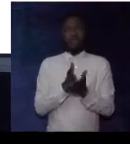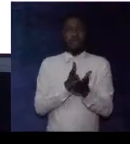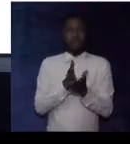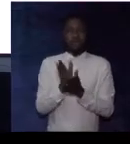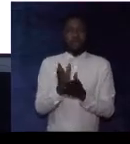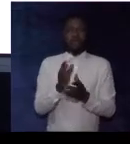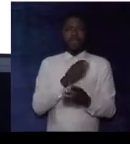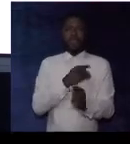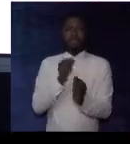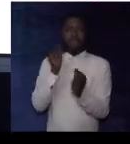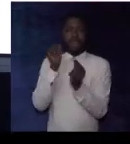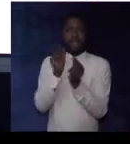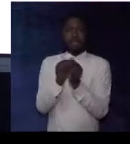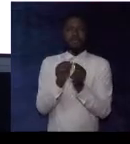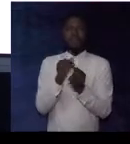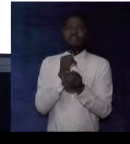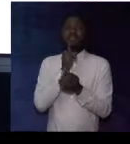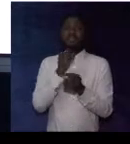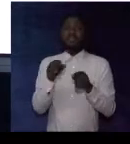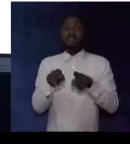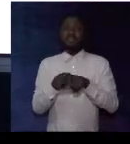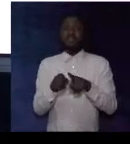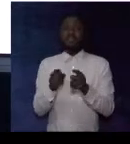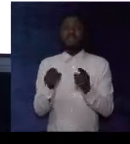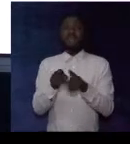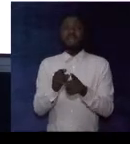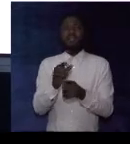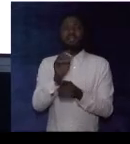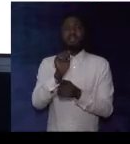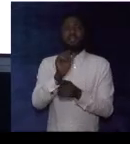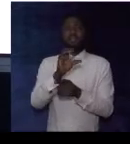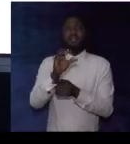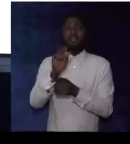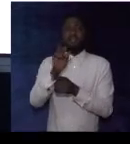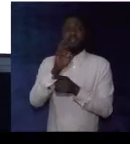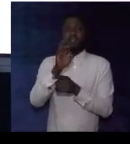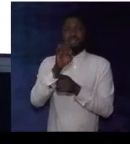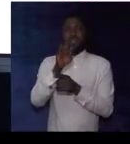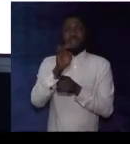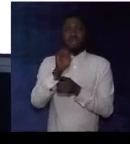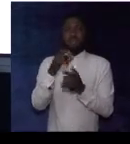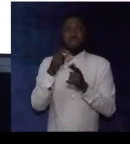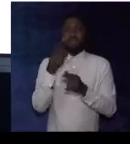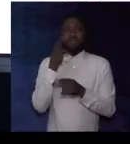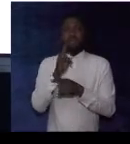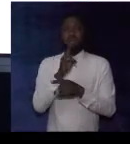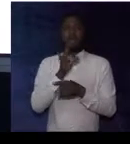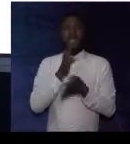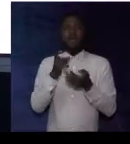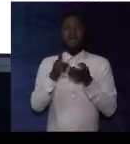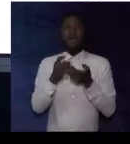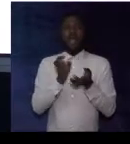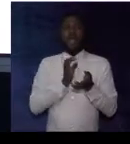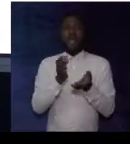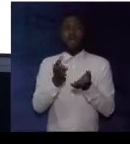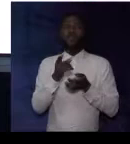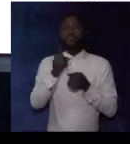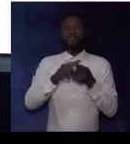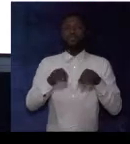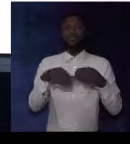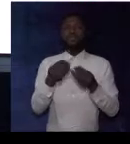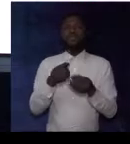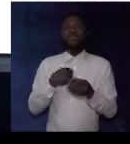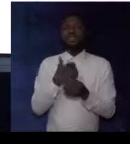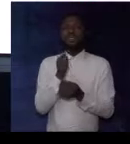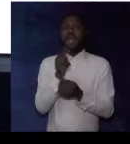exact as synonyms to accurate. Now, let's see the usage. I want you to give me